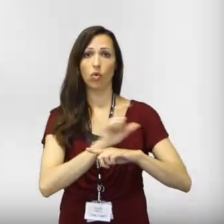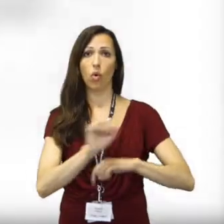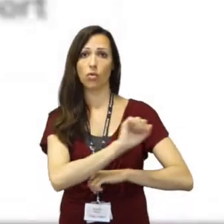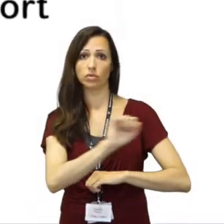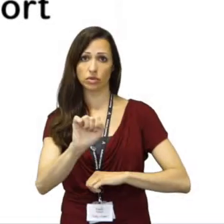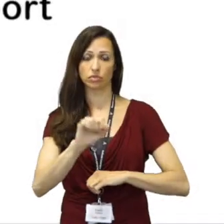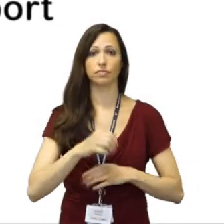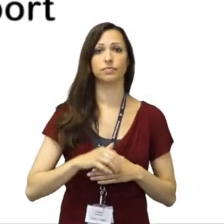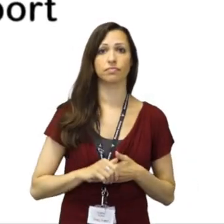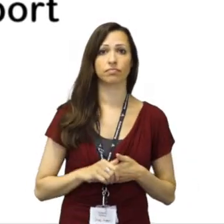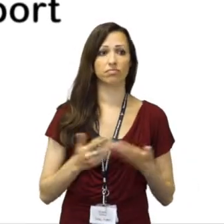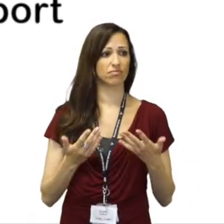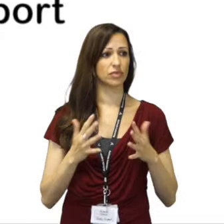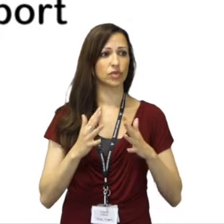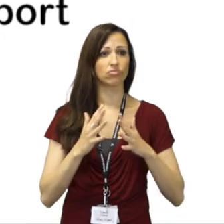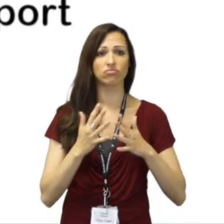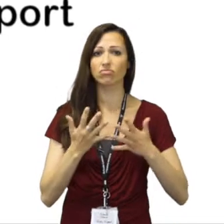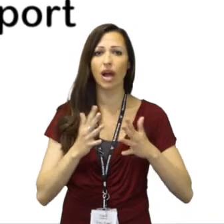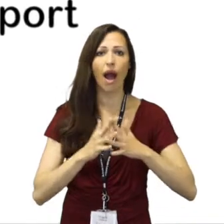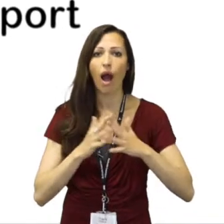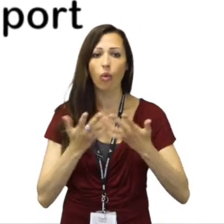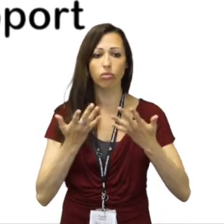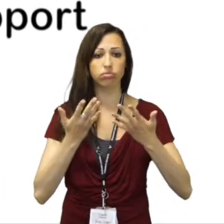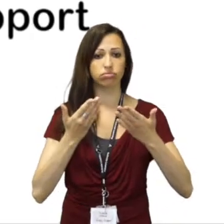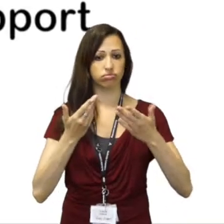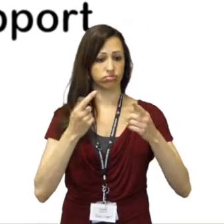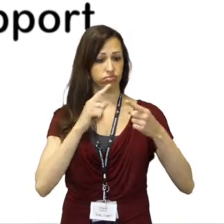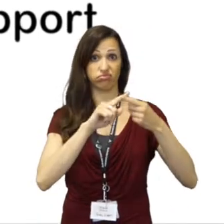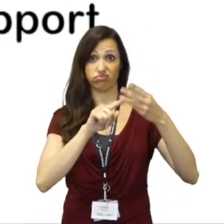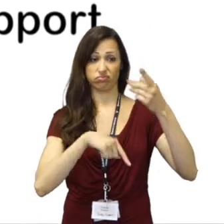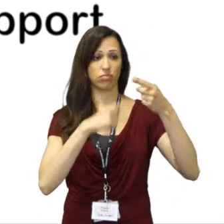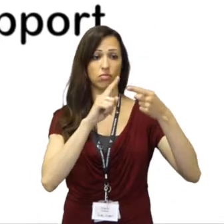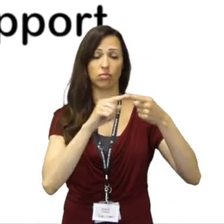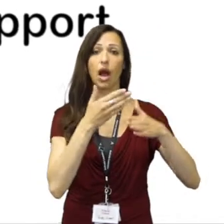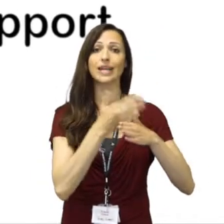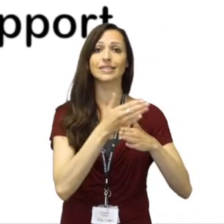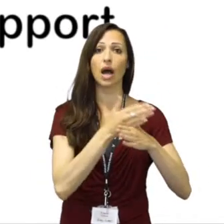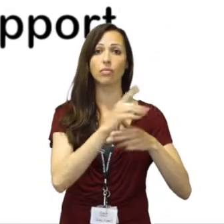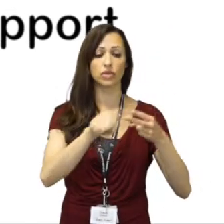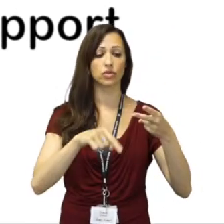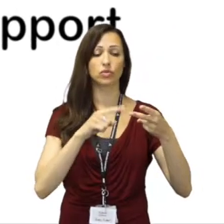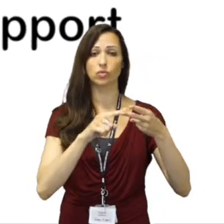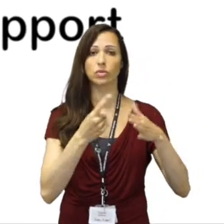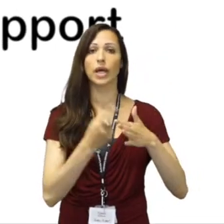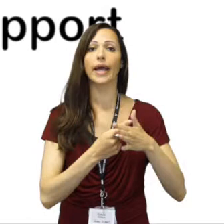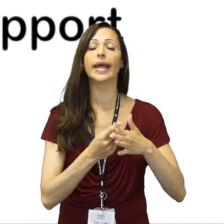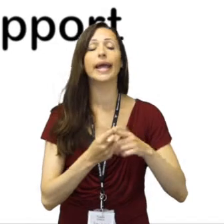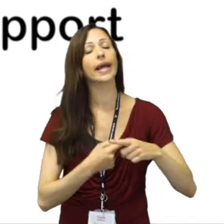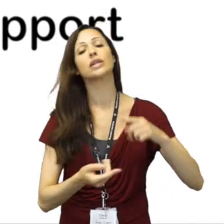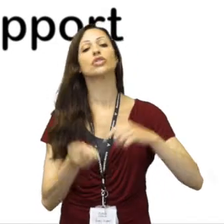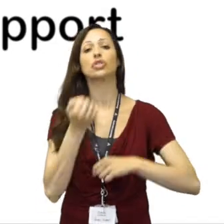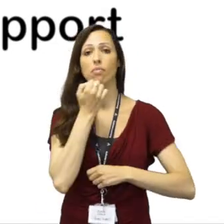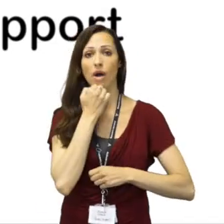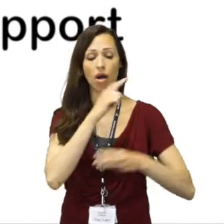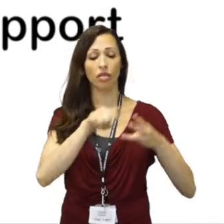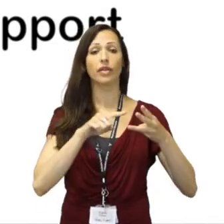This could be with assignments, English and Maths, skills and techniques and assisted software